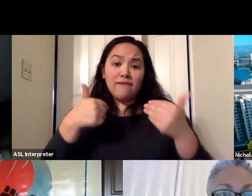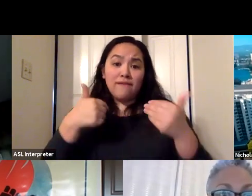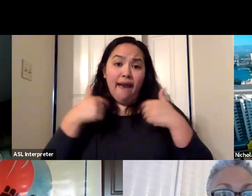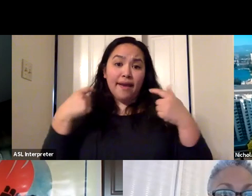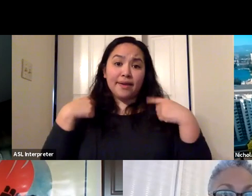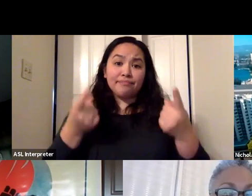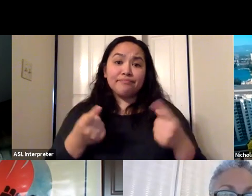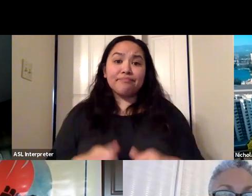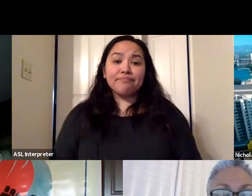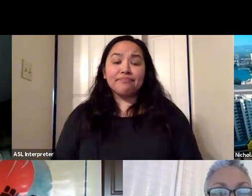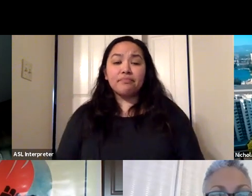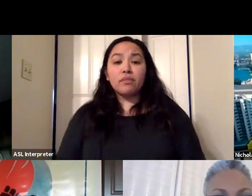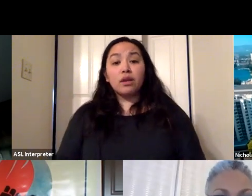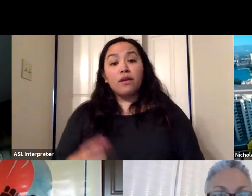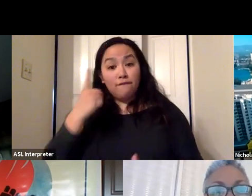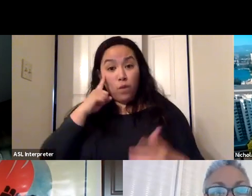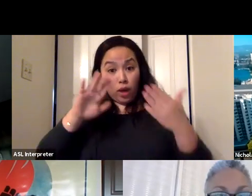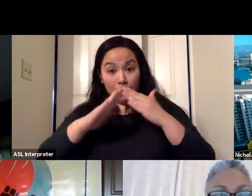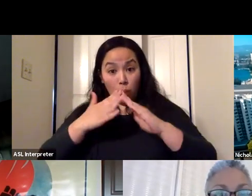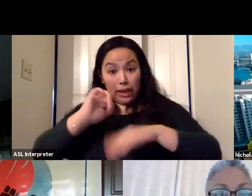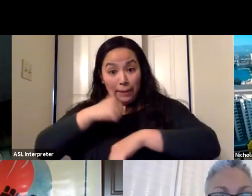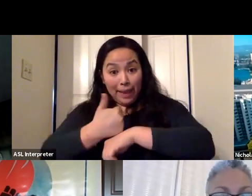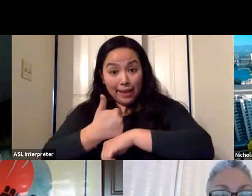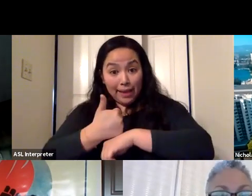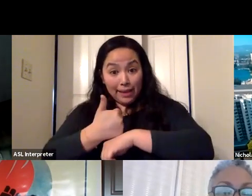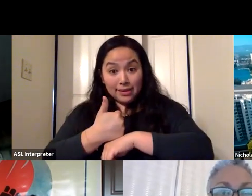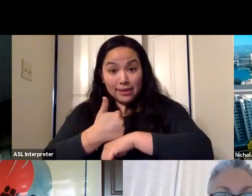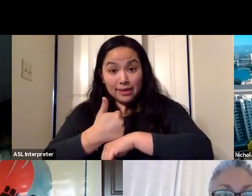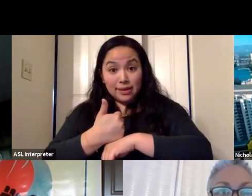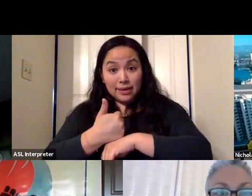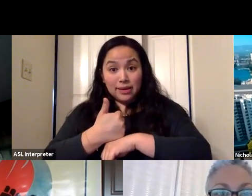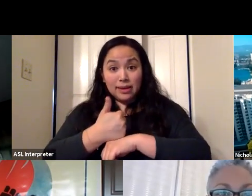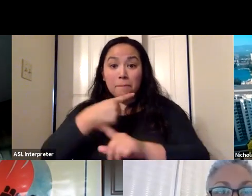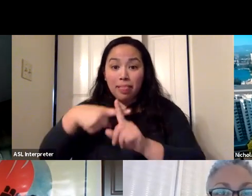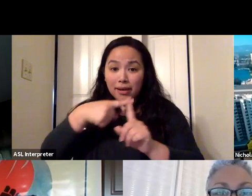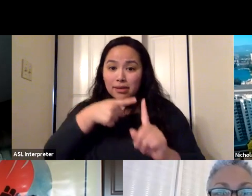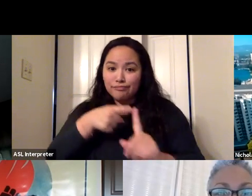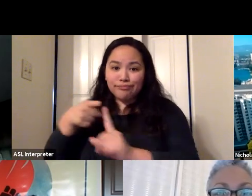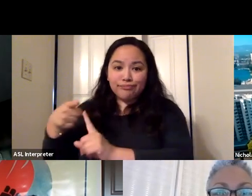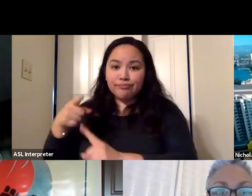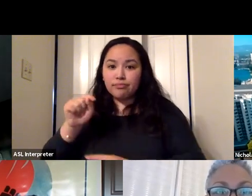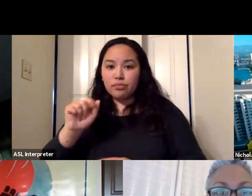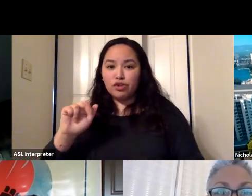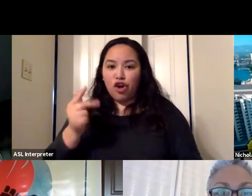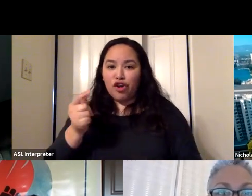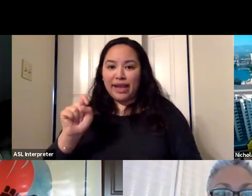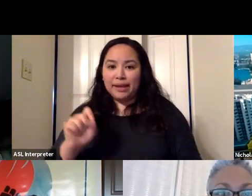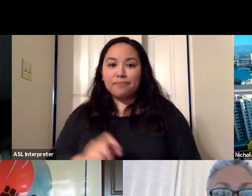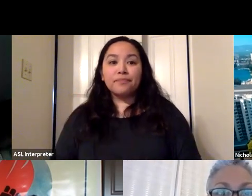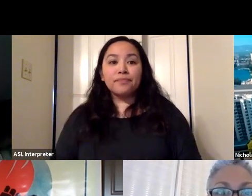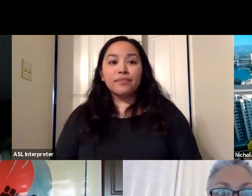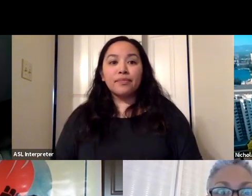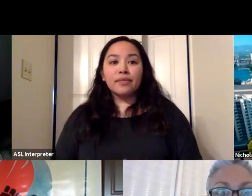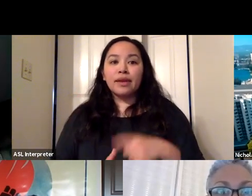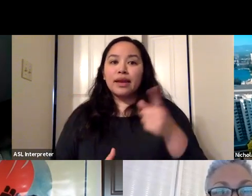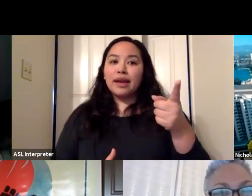community based and targeted. Thank you, Kimmy, and I swear that wasn't